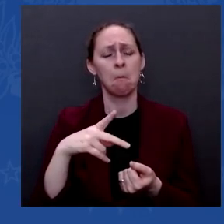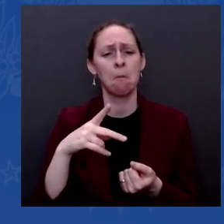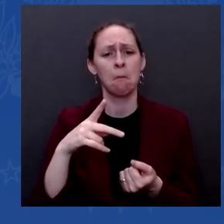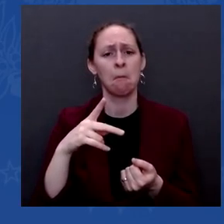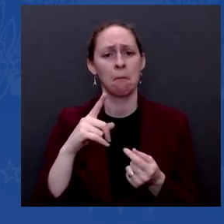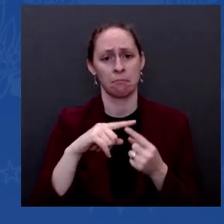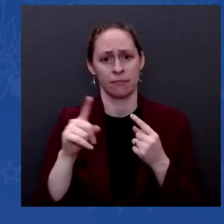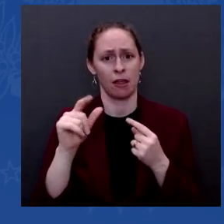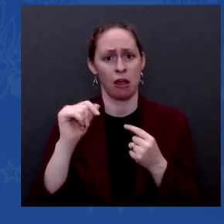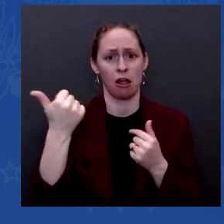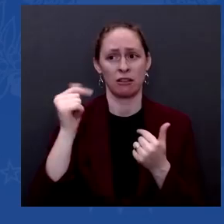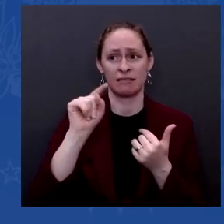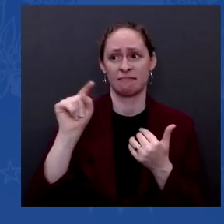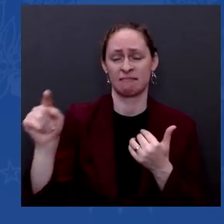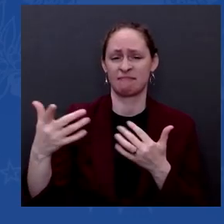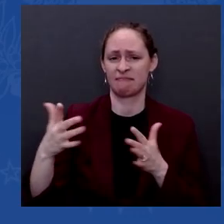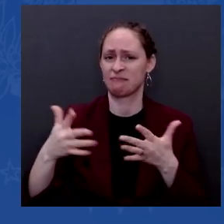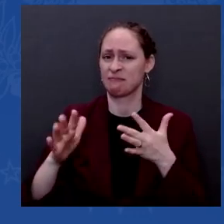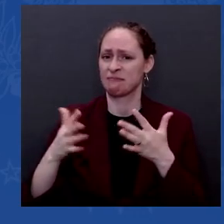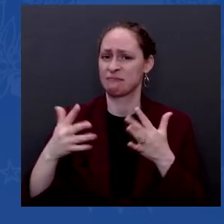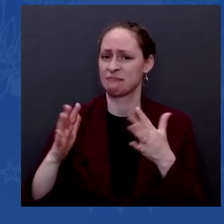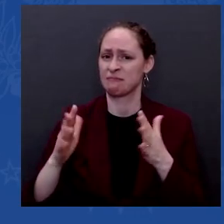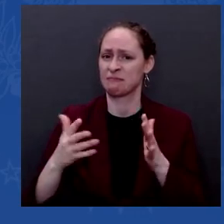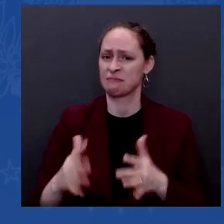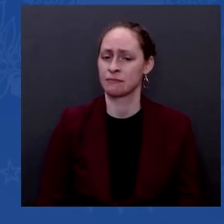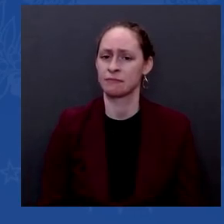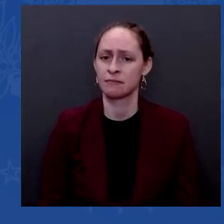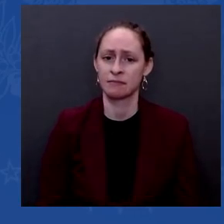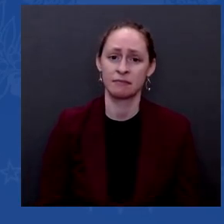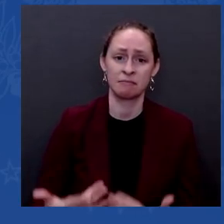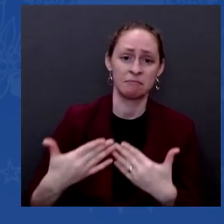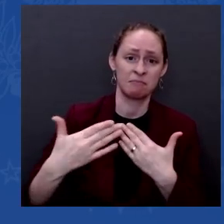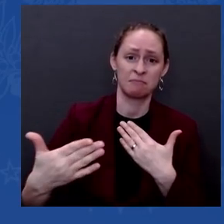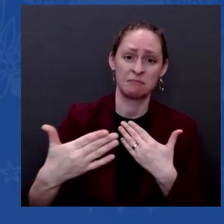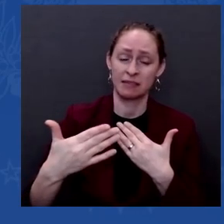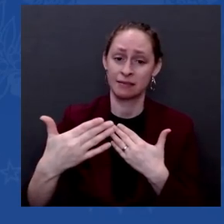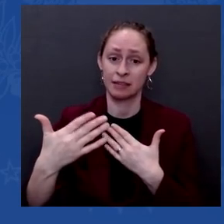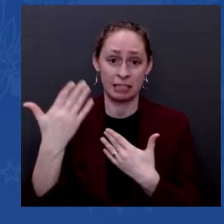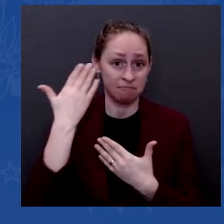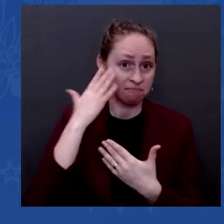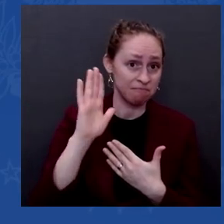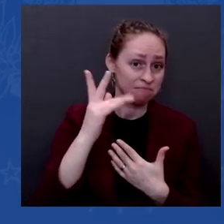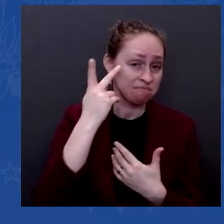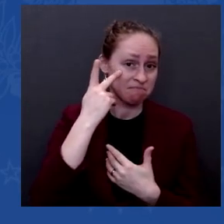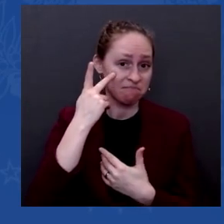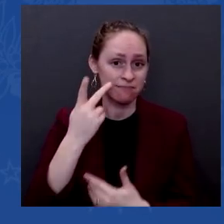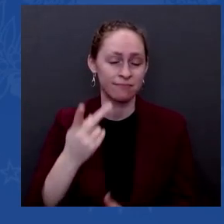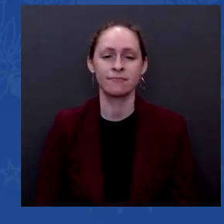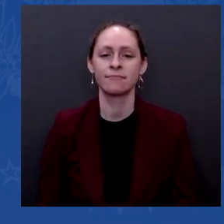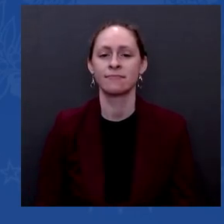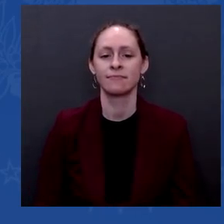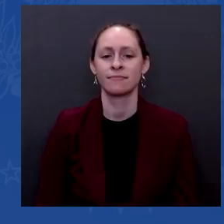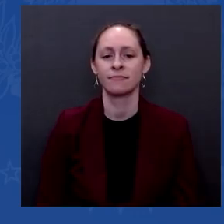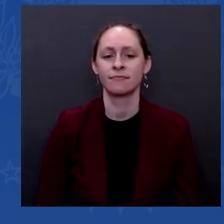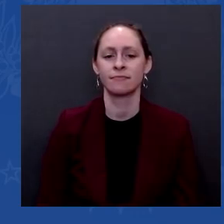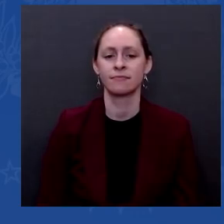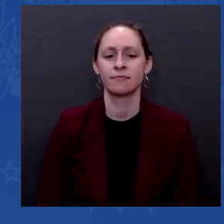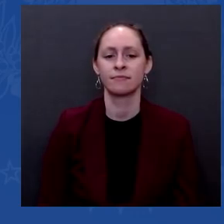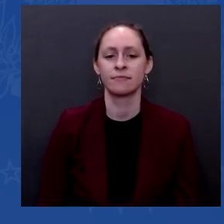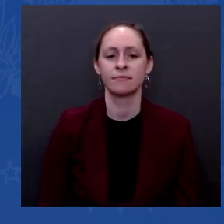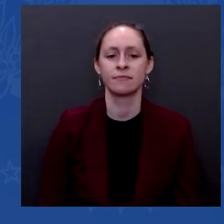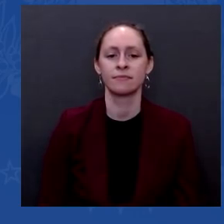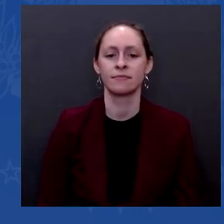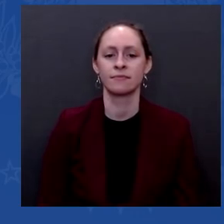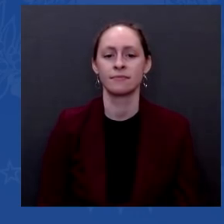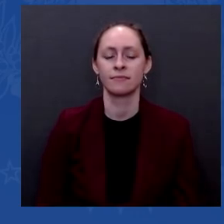in the next four to five years. I don't know whether that's true or not. But I do know that we have sort of put